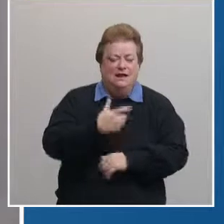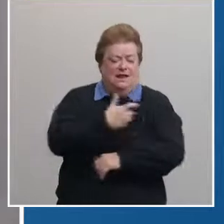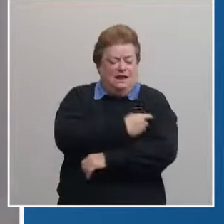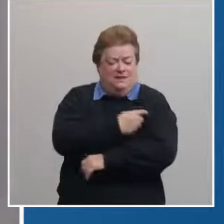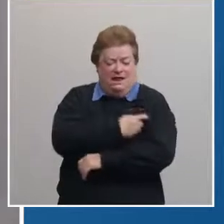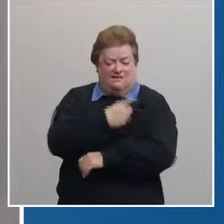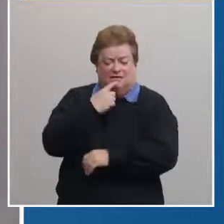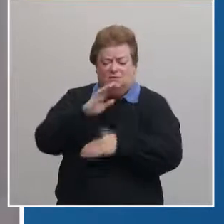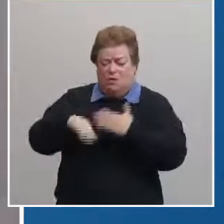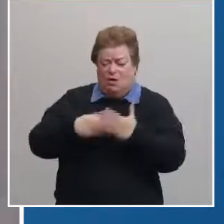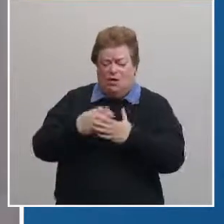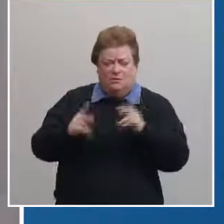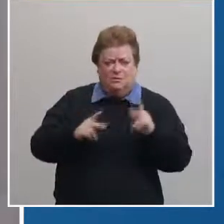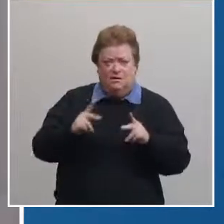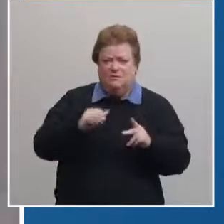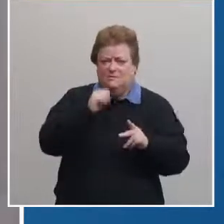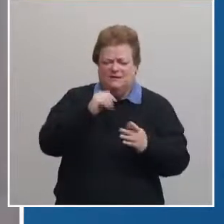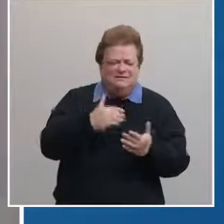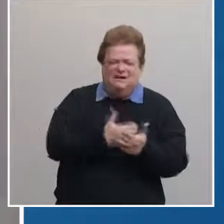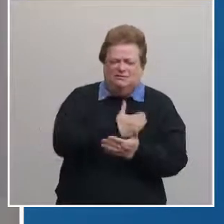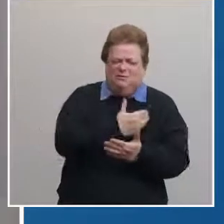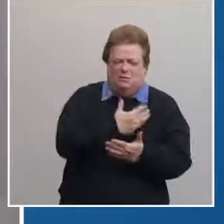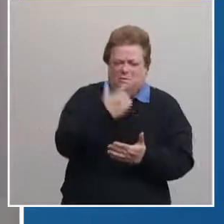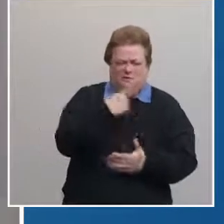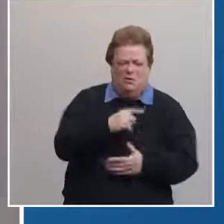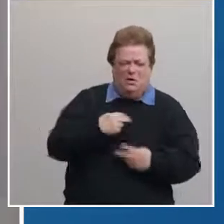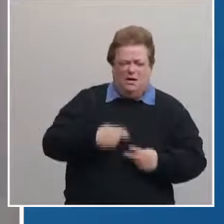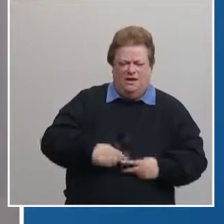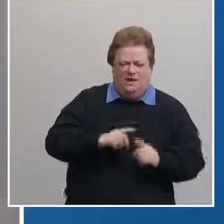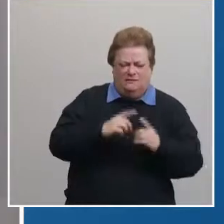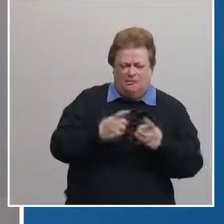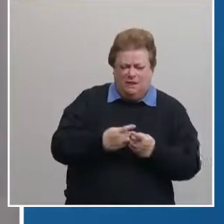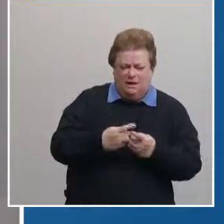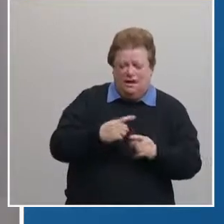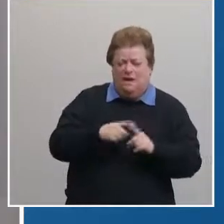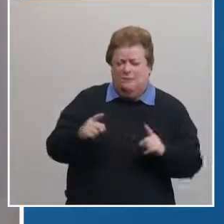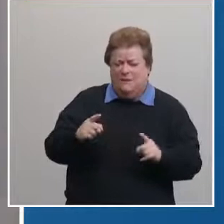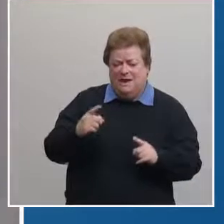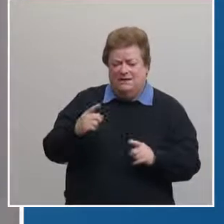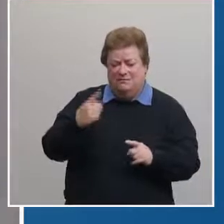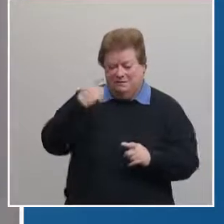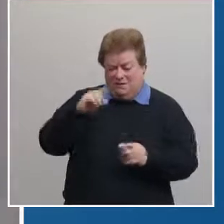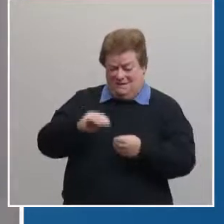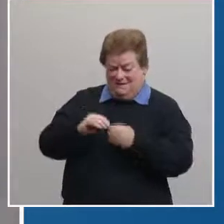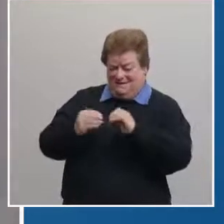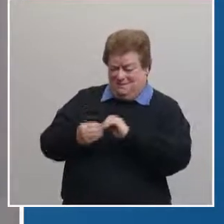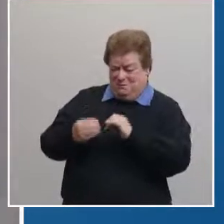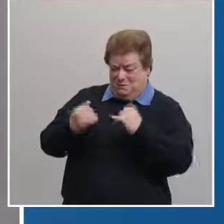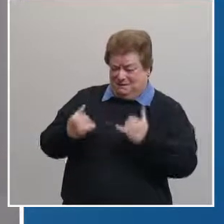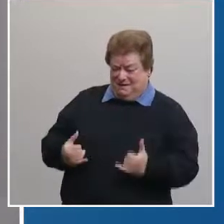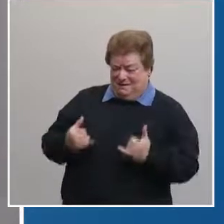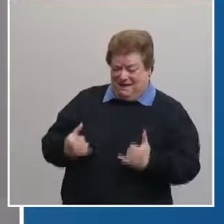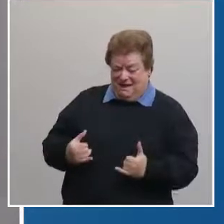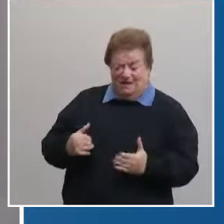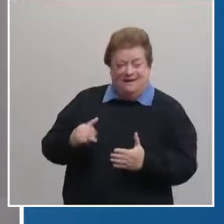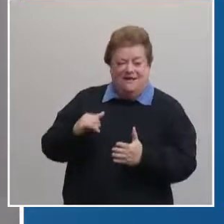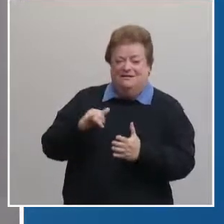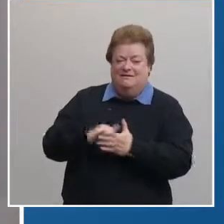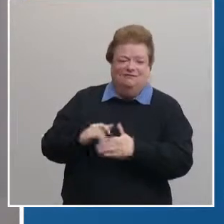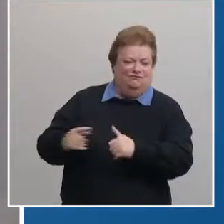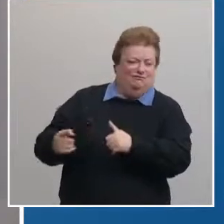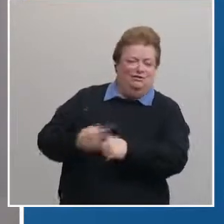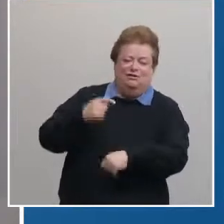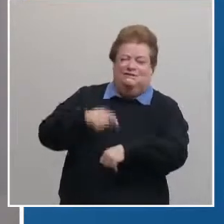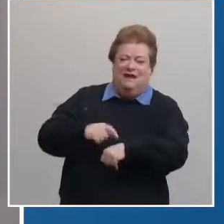public is nothing new for our health department but immunizing the public on this scale is unprecedented for every health